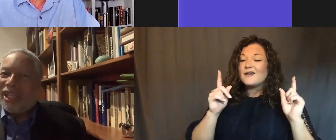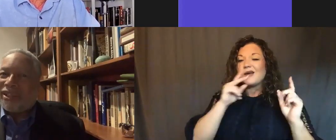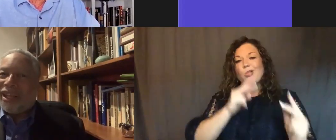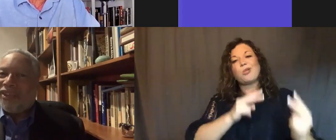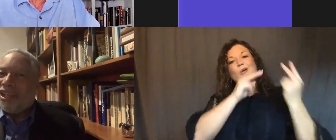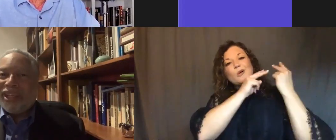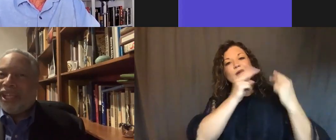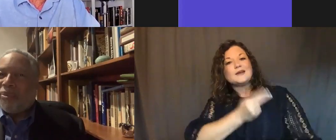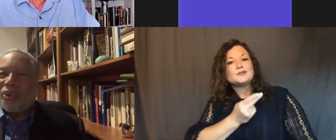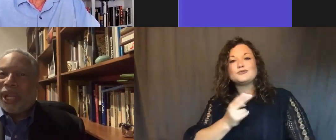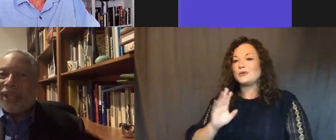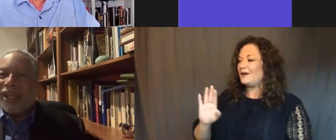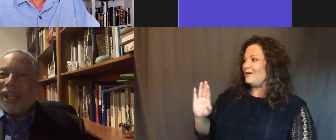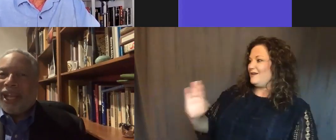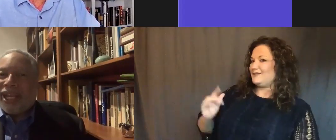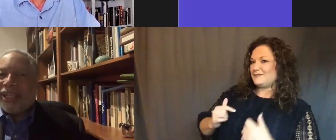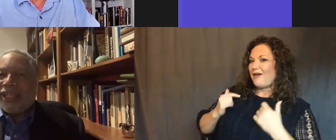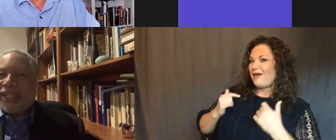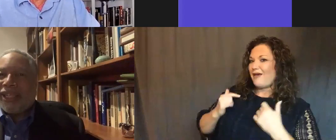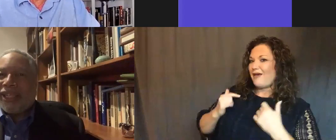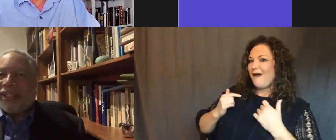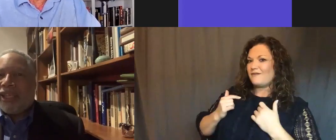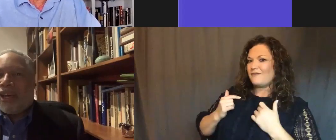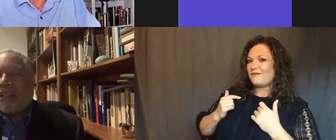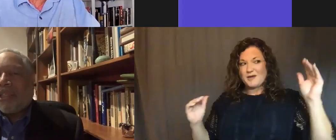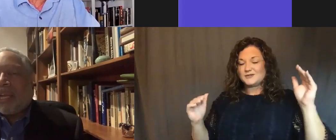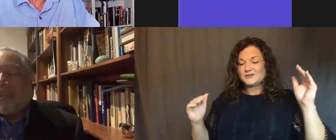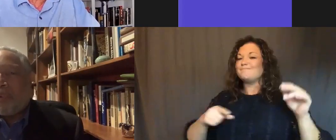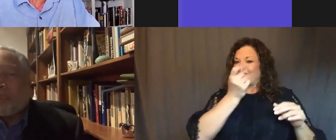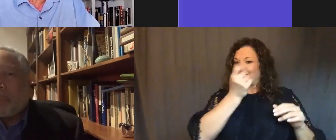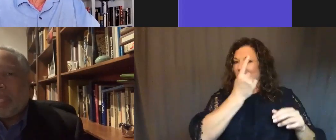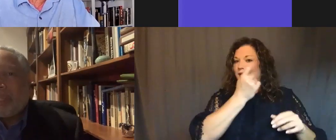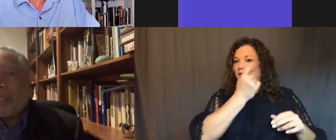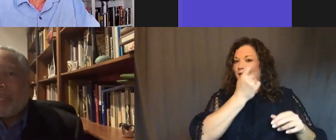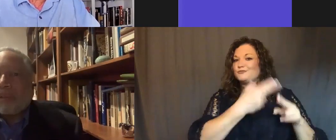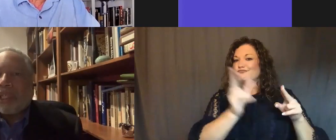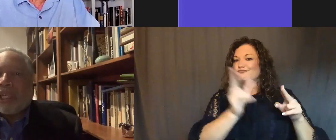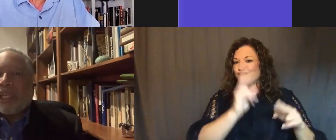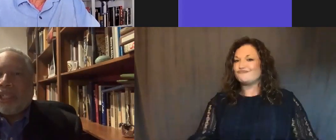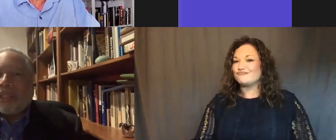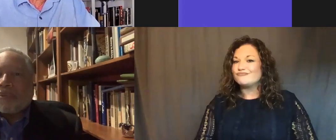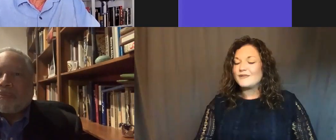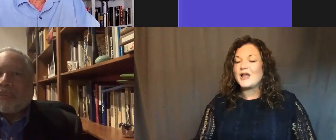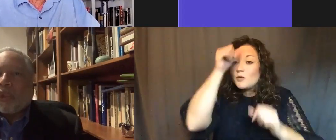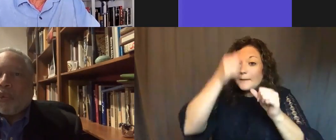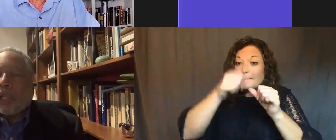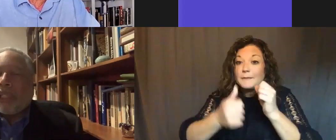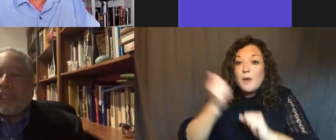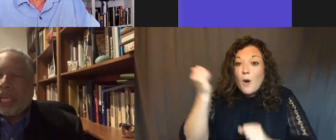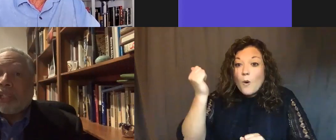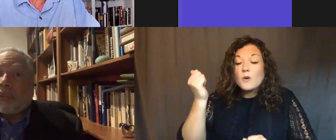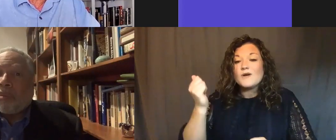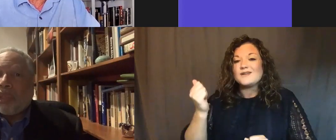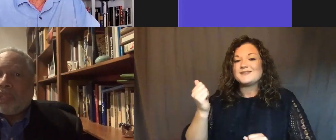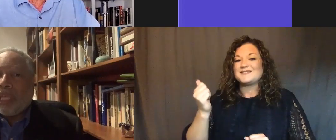looked at John's life, it was quick. And I think the other thing I remember more than anything else is walking